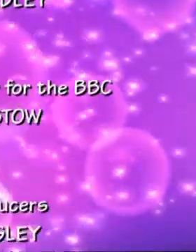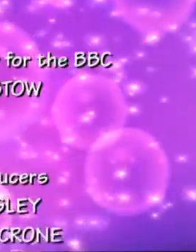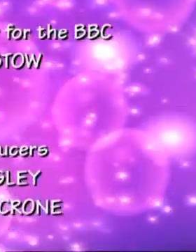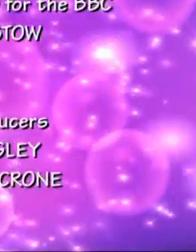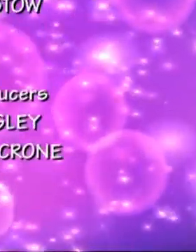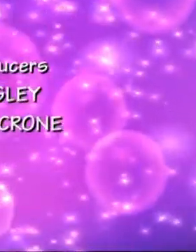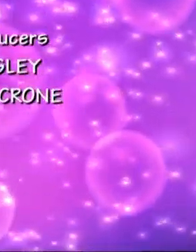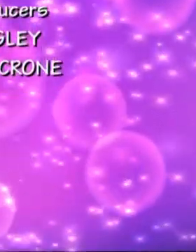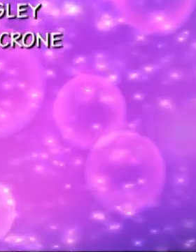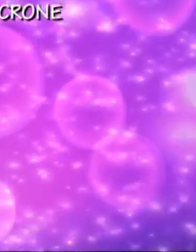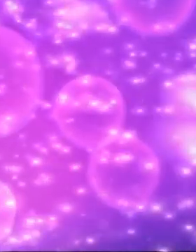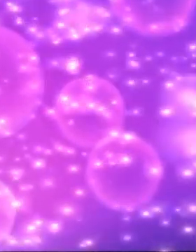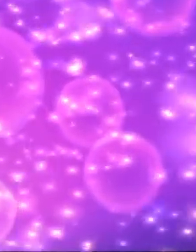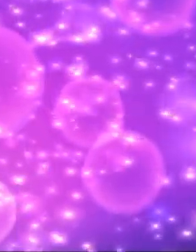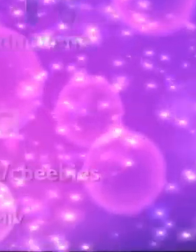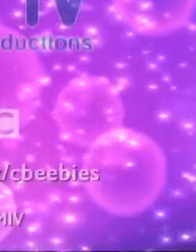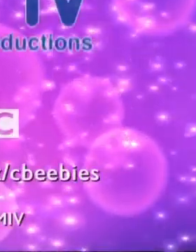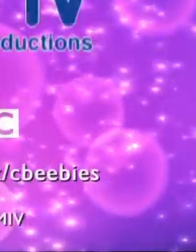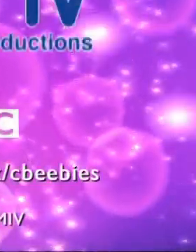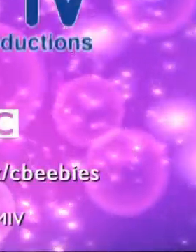We'll cook for everyone. for everyone.